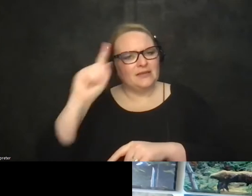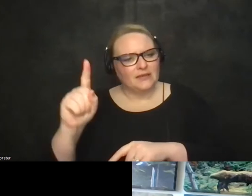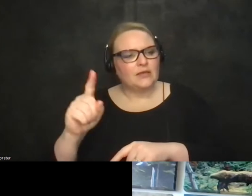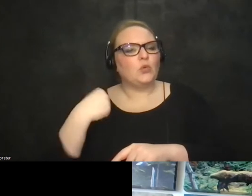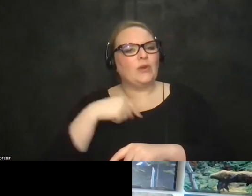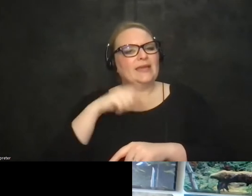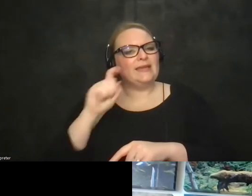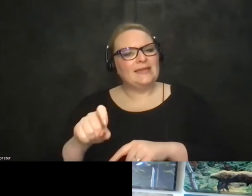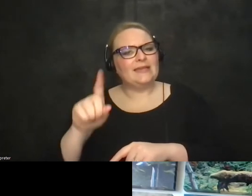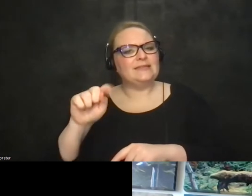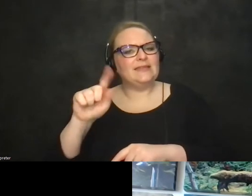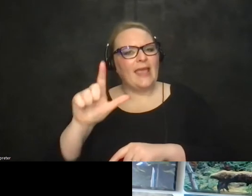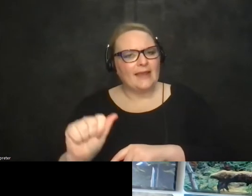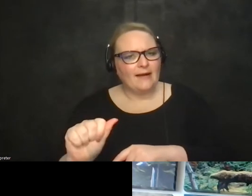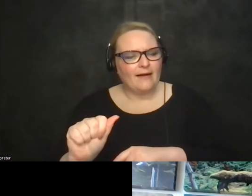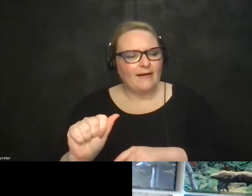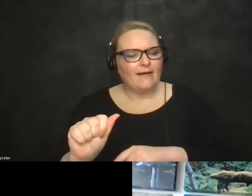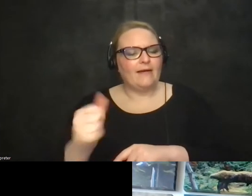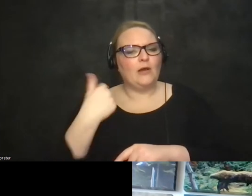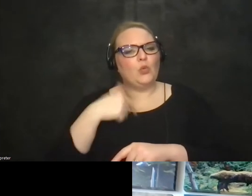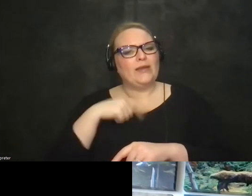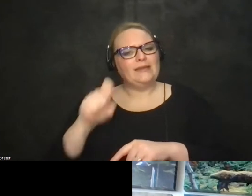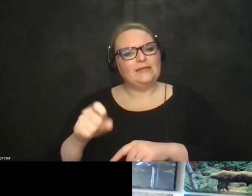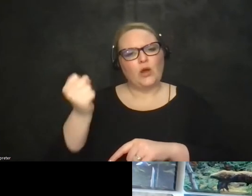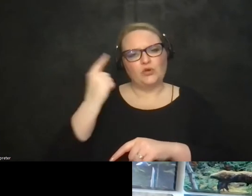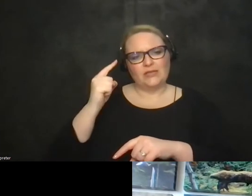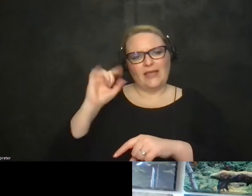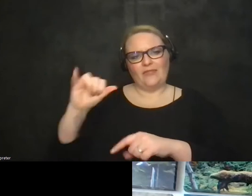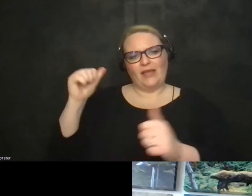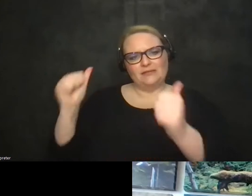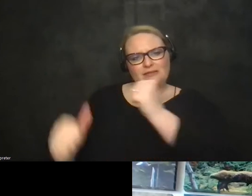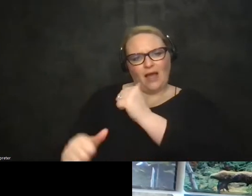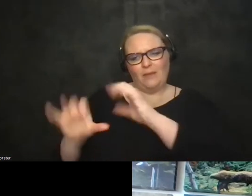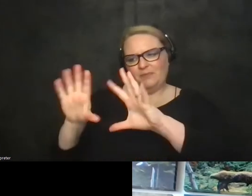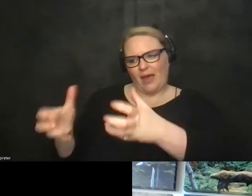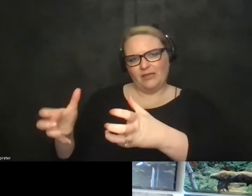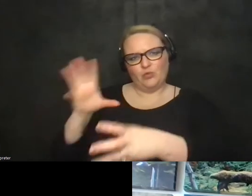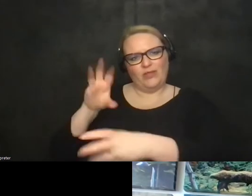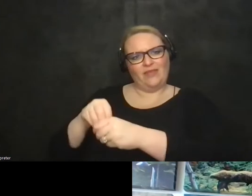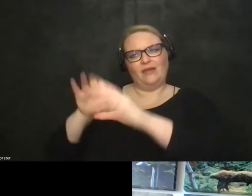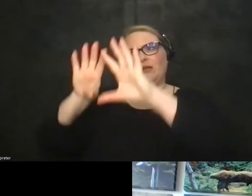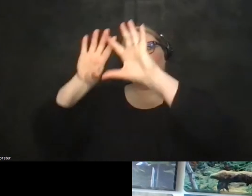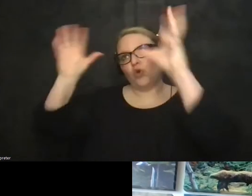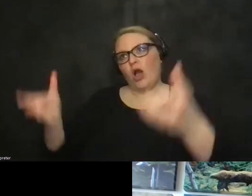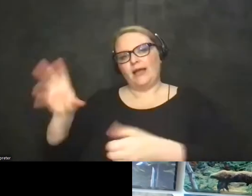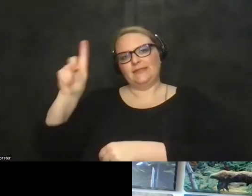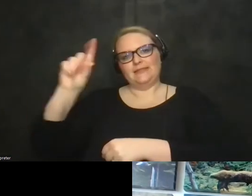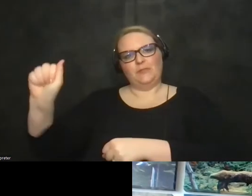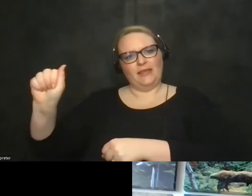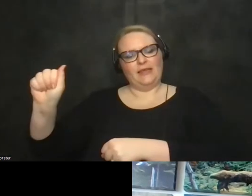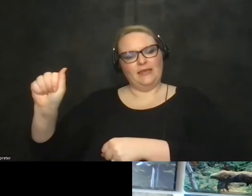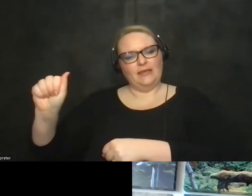we need to understand these um subpopulations within this big category of disability you know which are the most